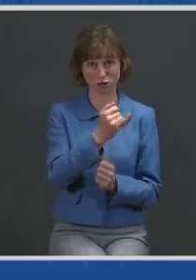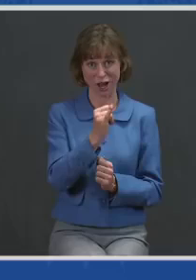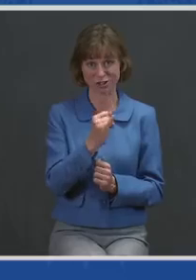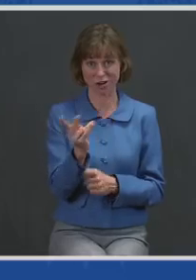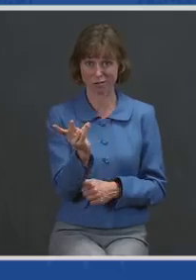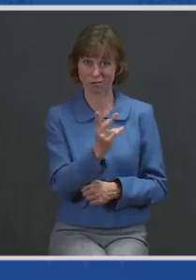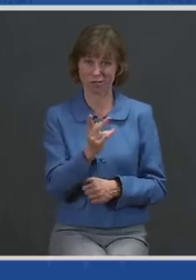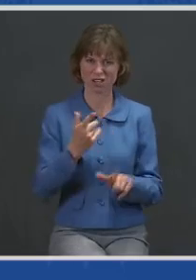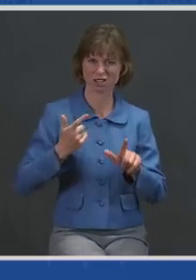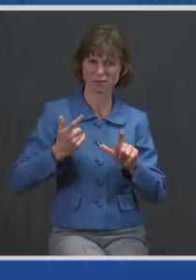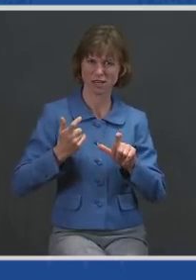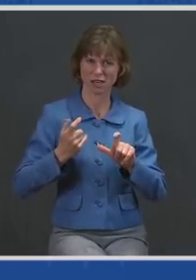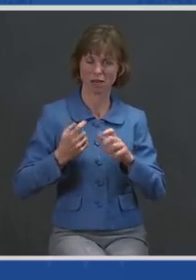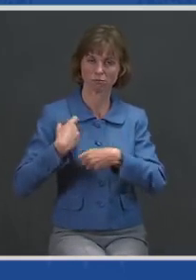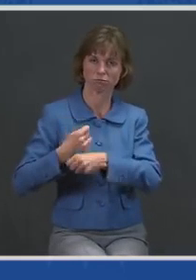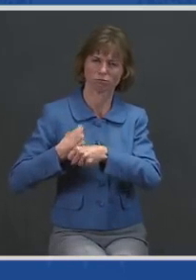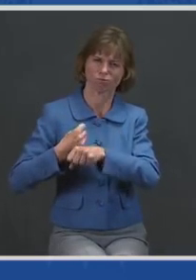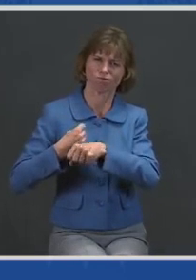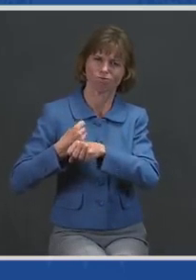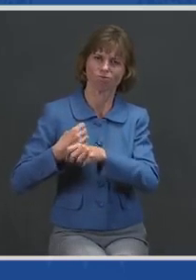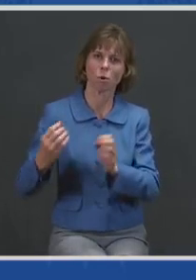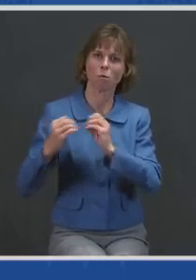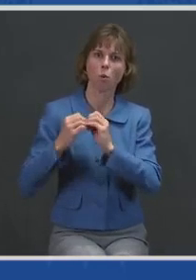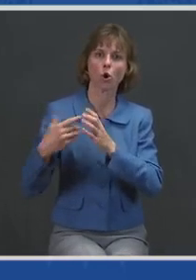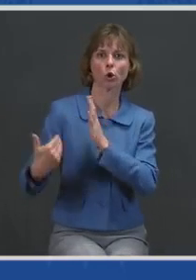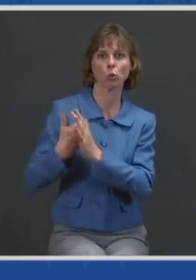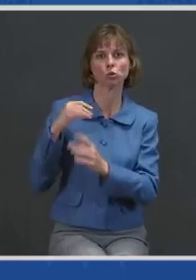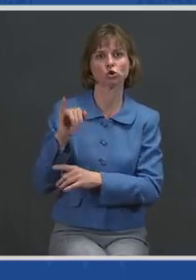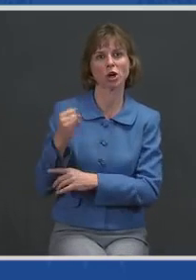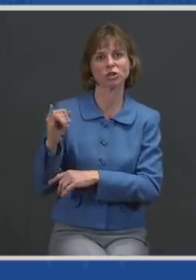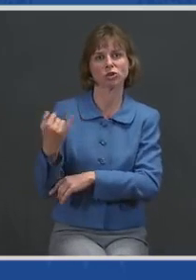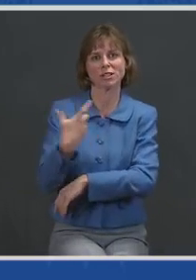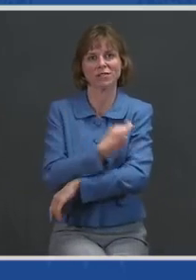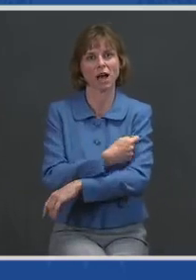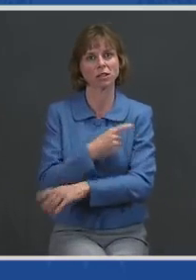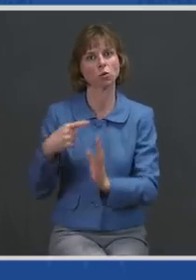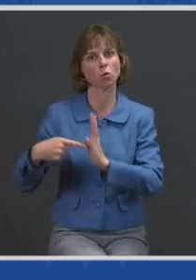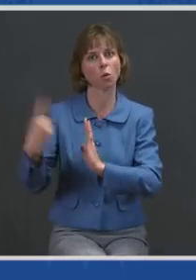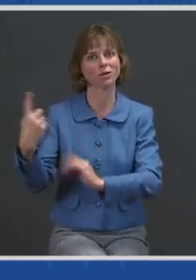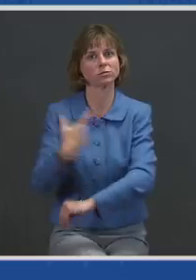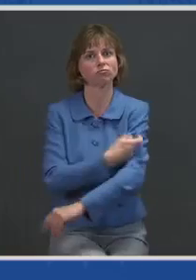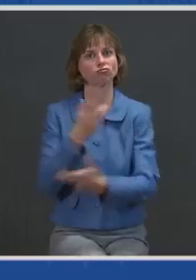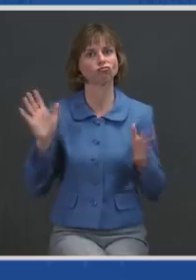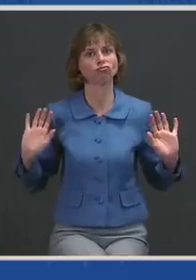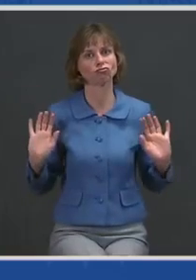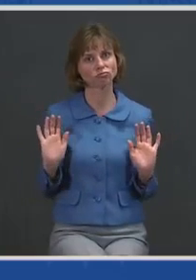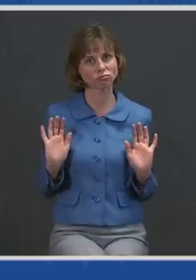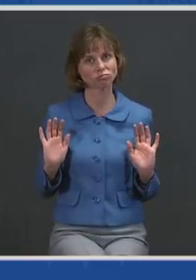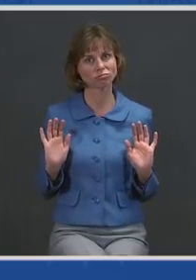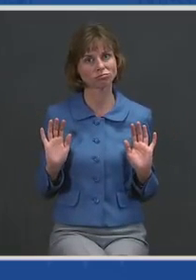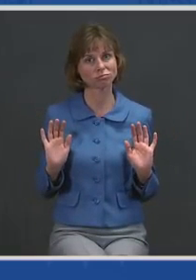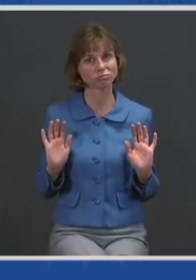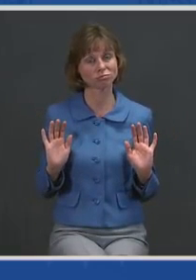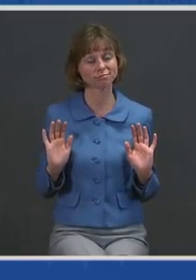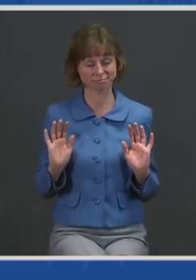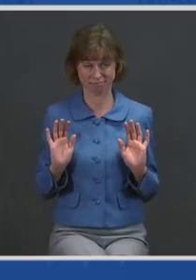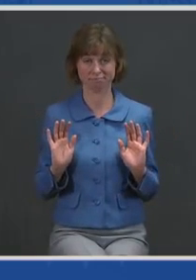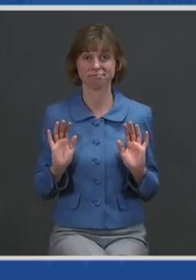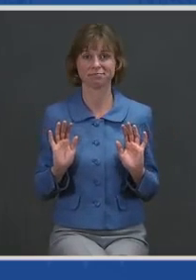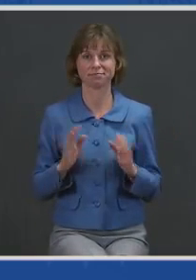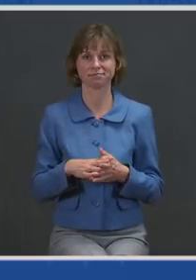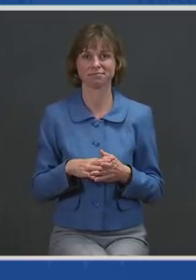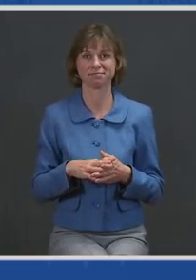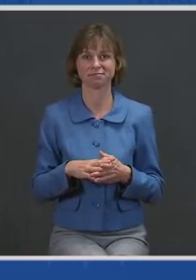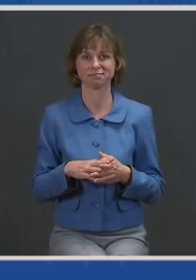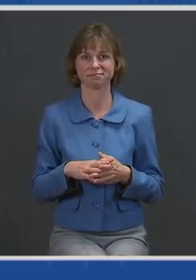manufacture new Johnson & Johnson vaccine, which was one shot. In fact, just yesterday, I